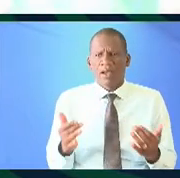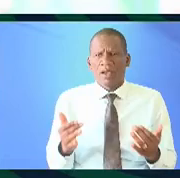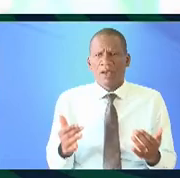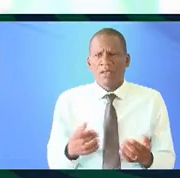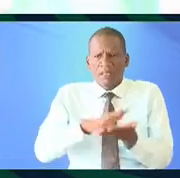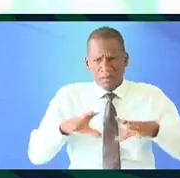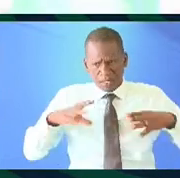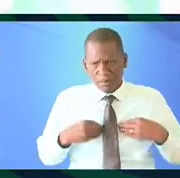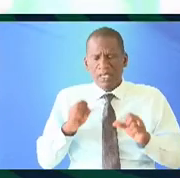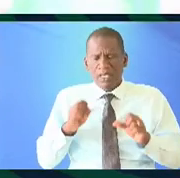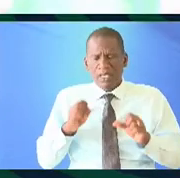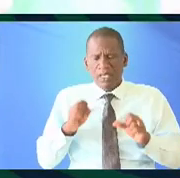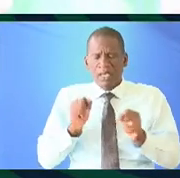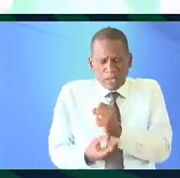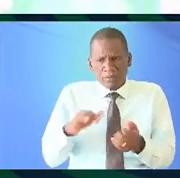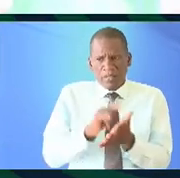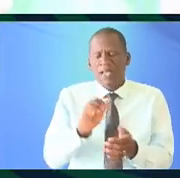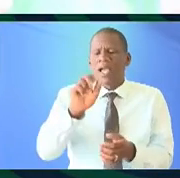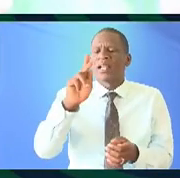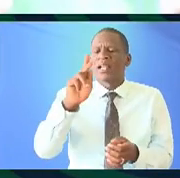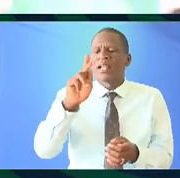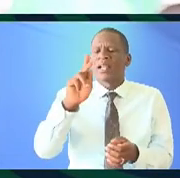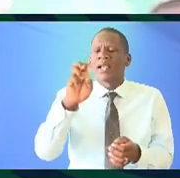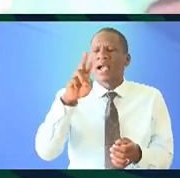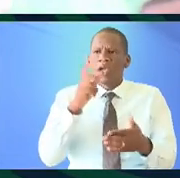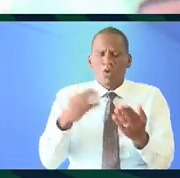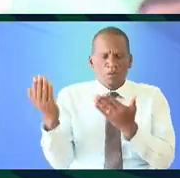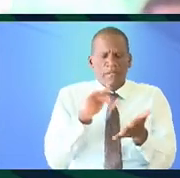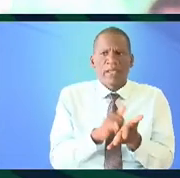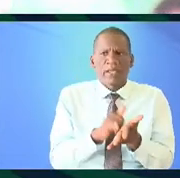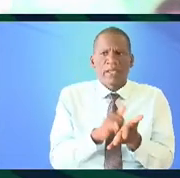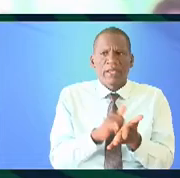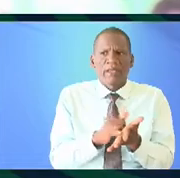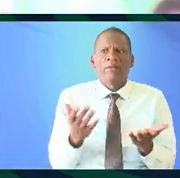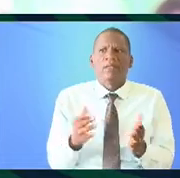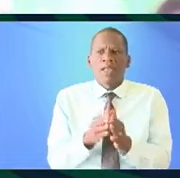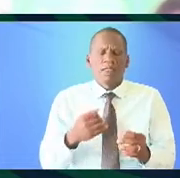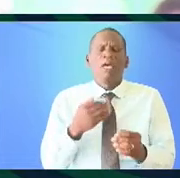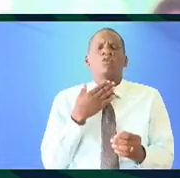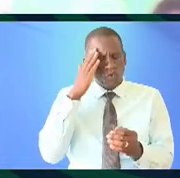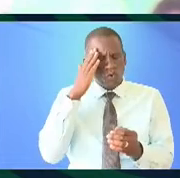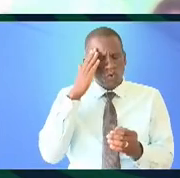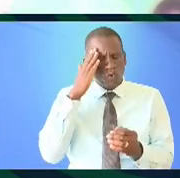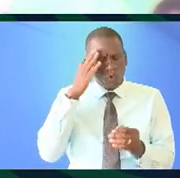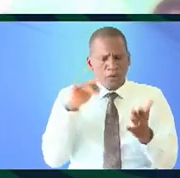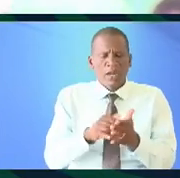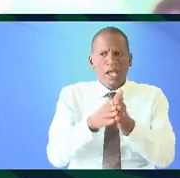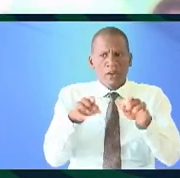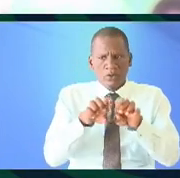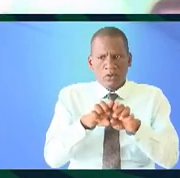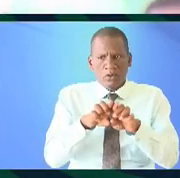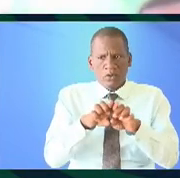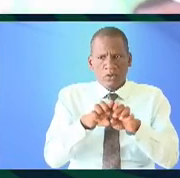acceptable if you could take us through that what has been happening what were the triggers and things like that I'm I'm curious about that and